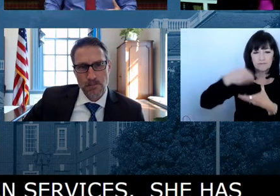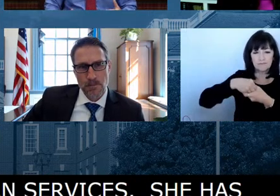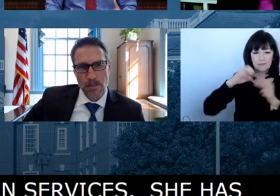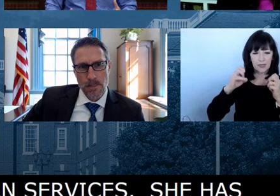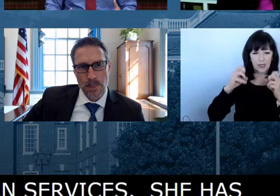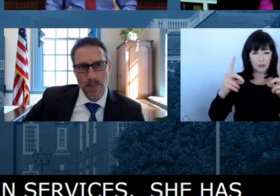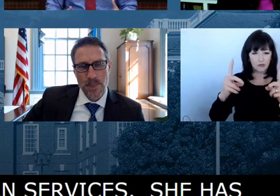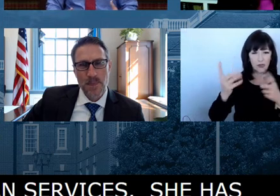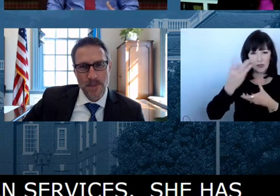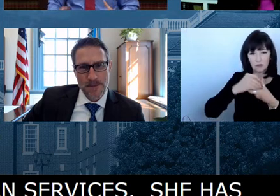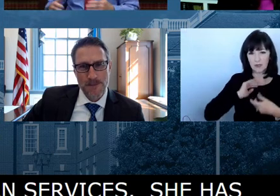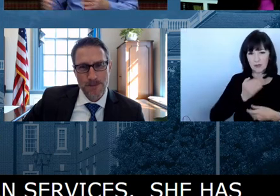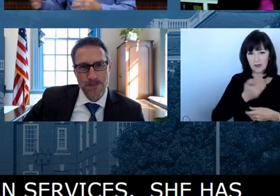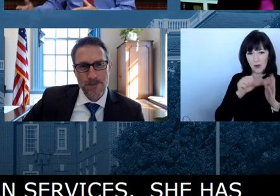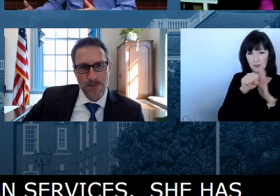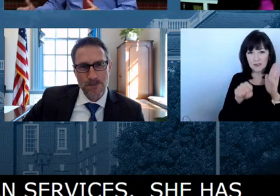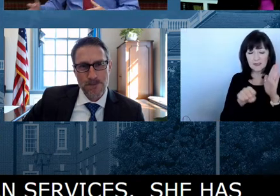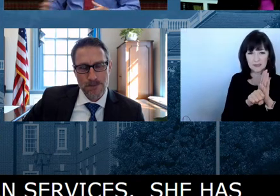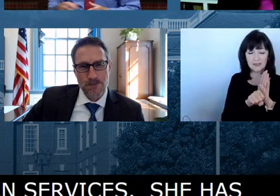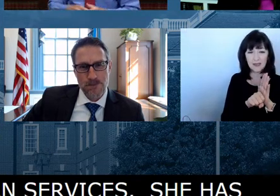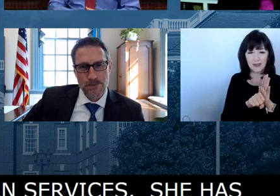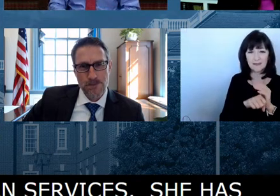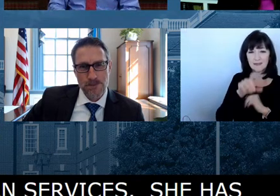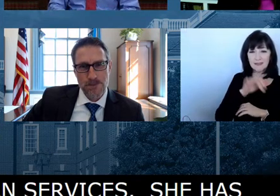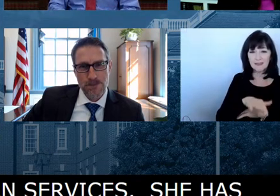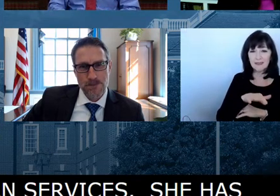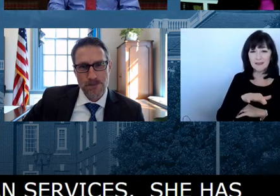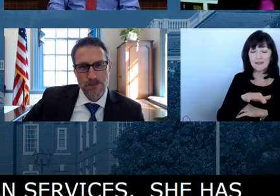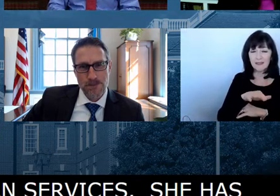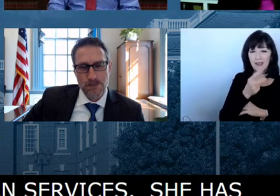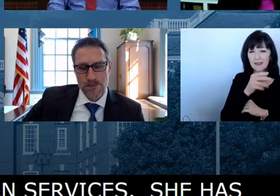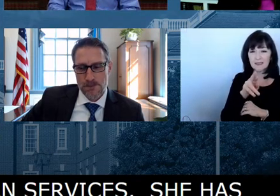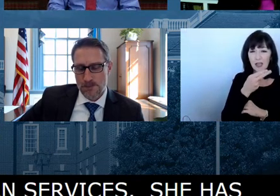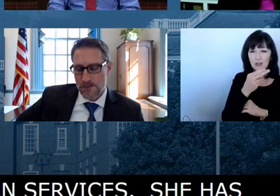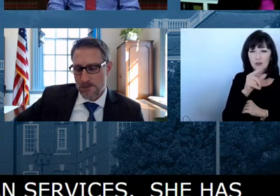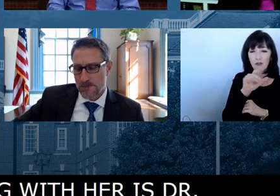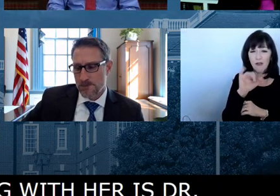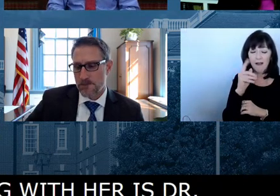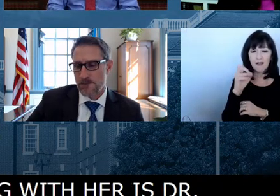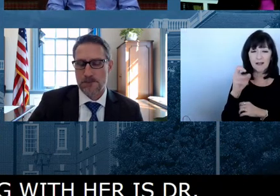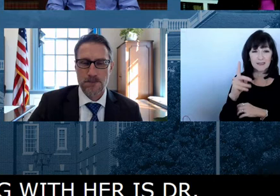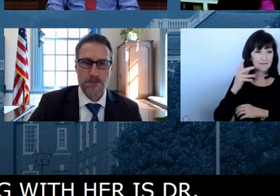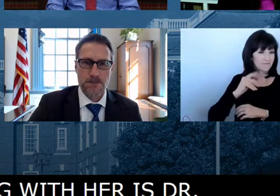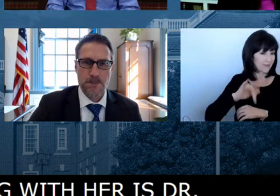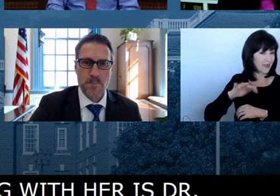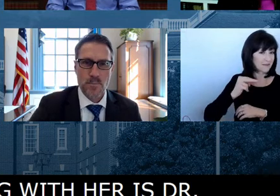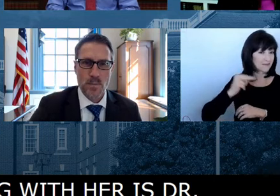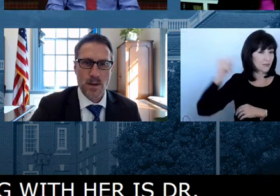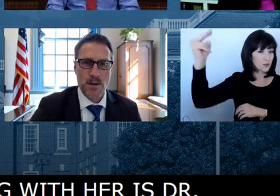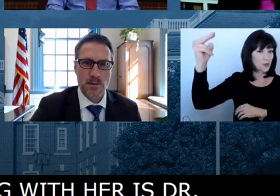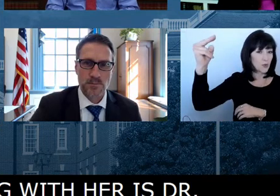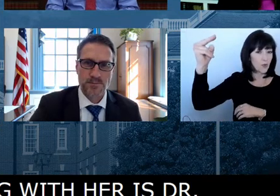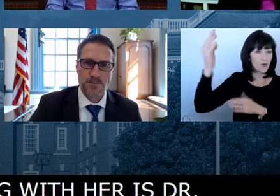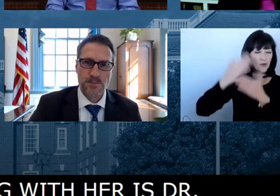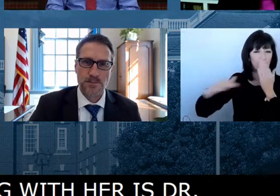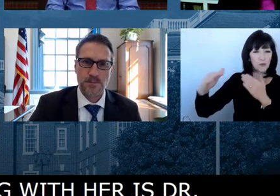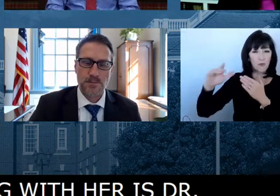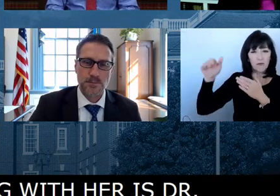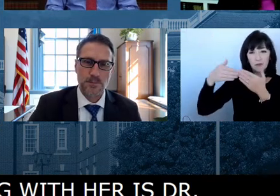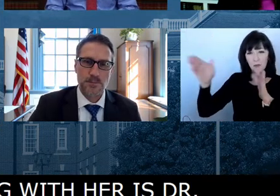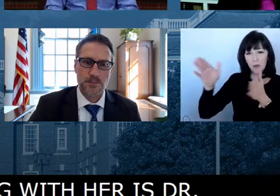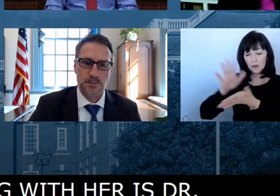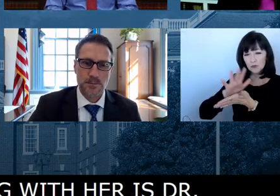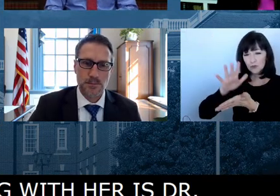both ends of the state, frankly, Dr. Holodick in the Brandywine School District, where he grew up and went to public schools, and at Del Mar,